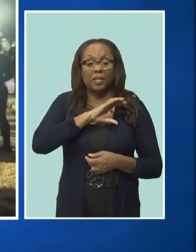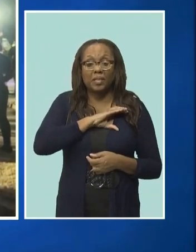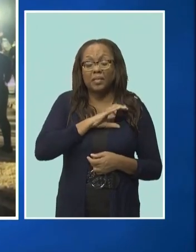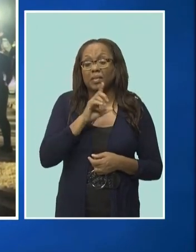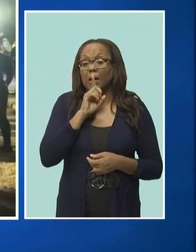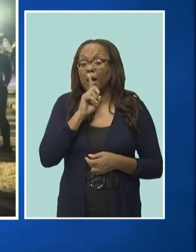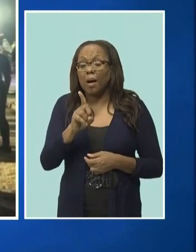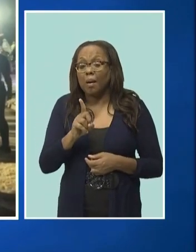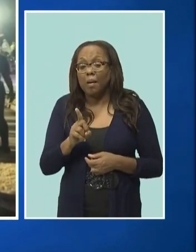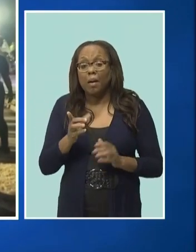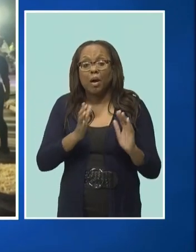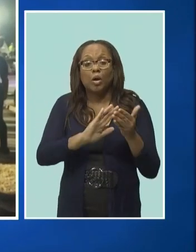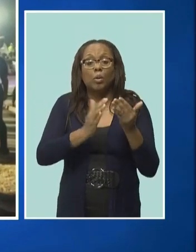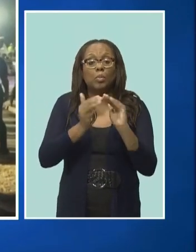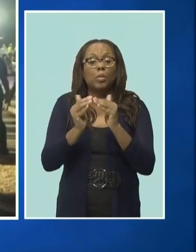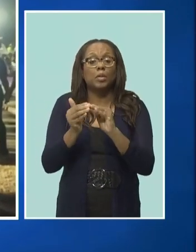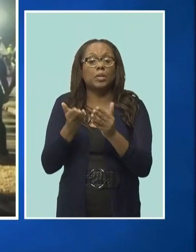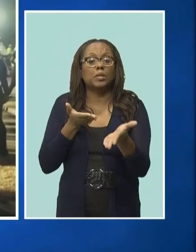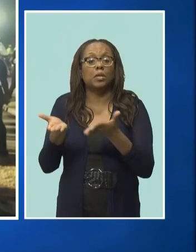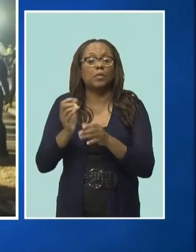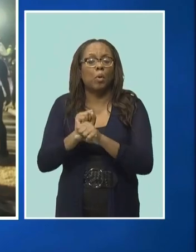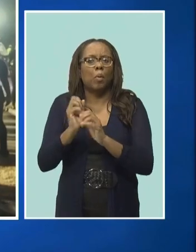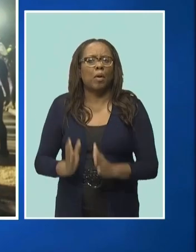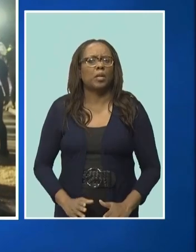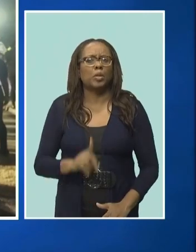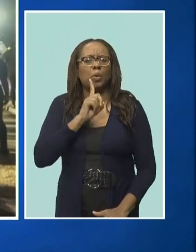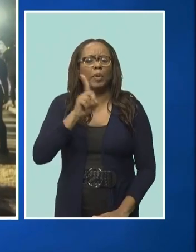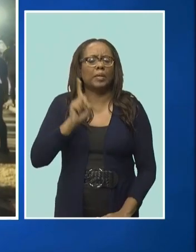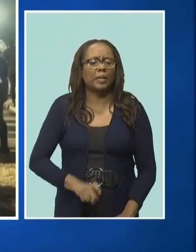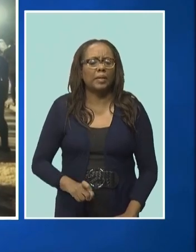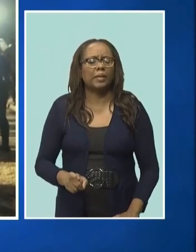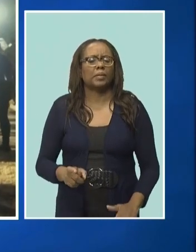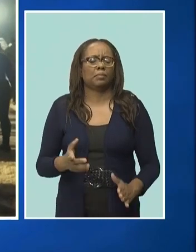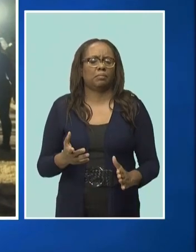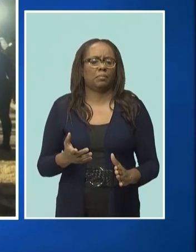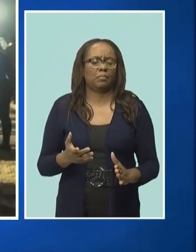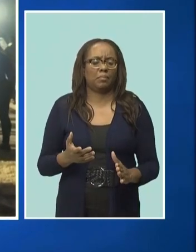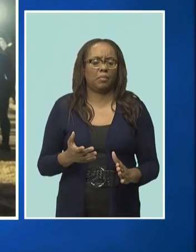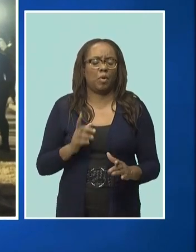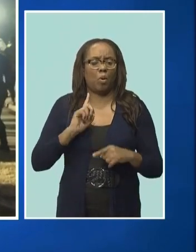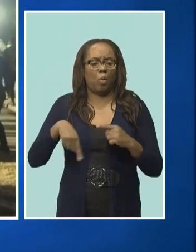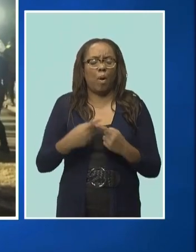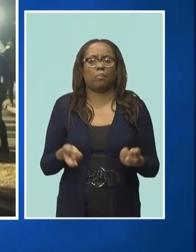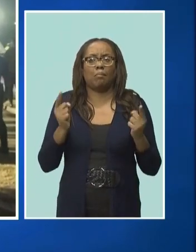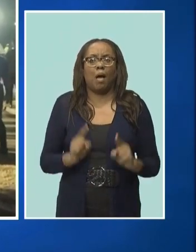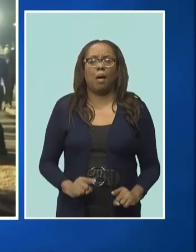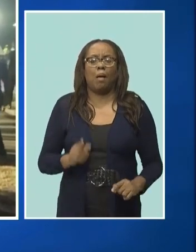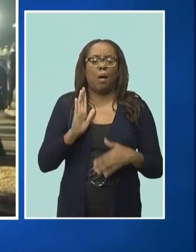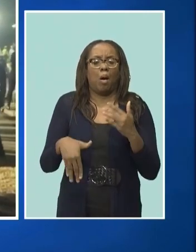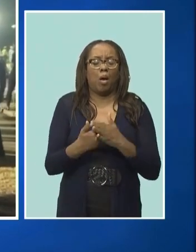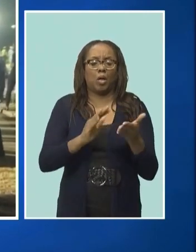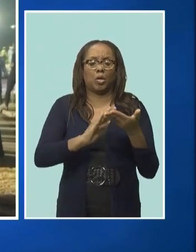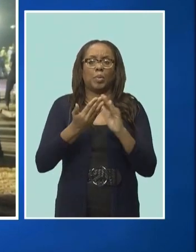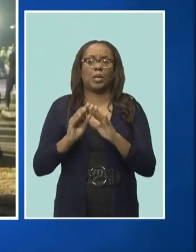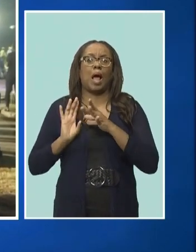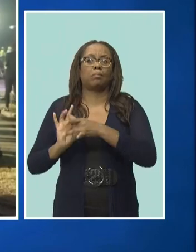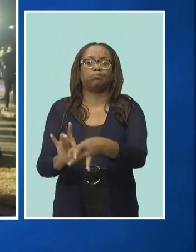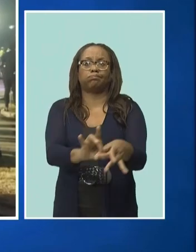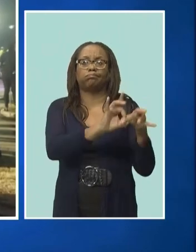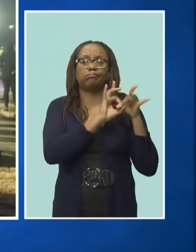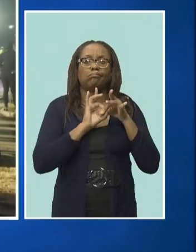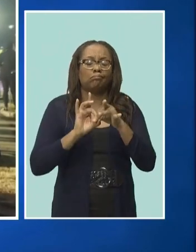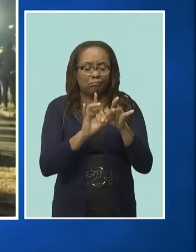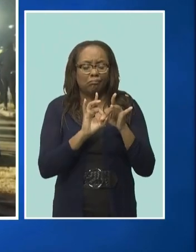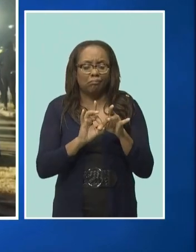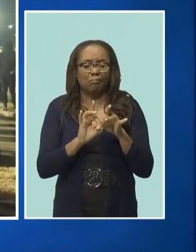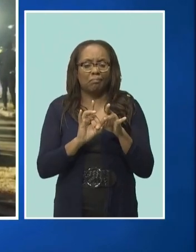concerned. So you need this sort of thing happening. And what this does is bring the community a little closer together as far